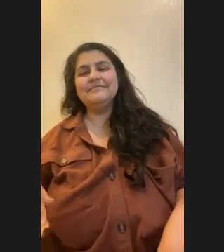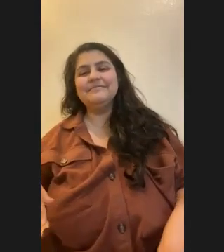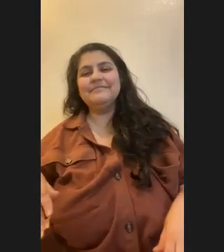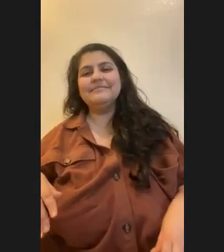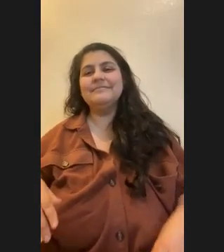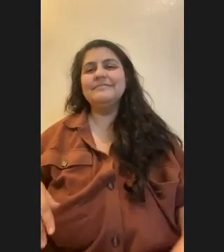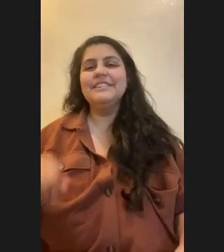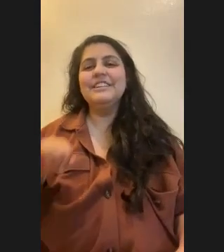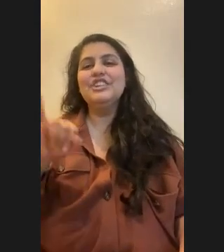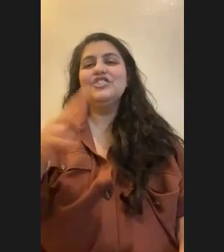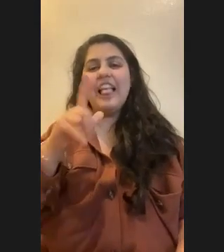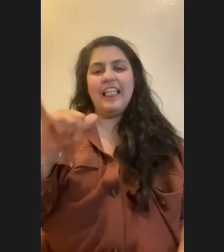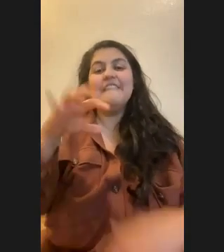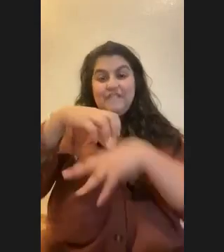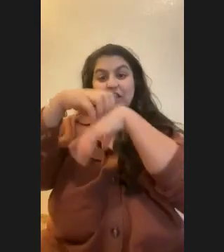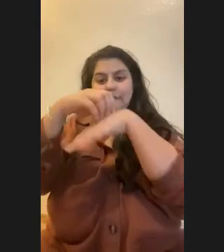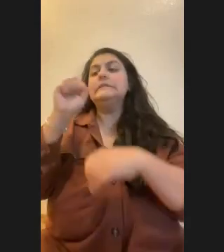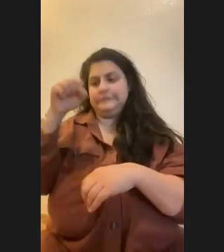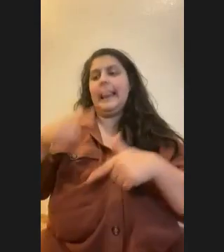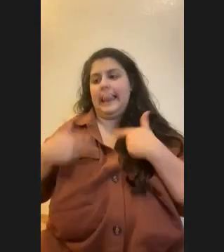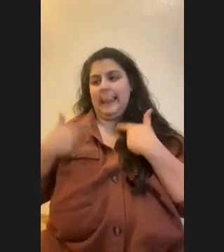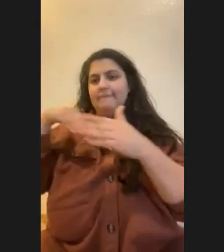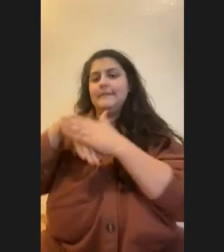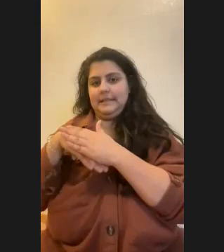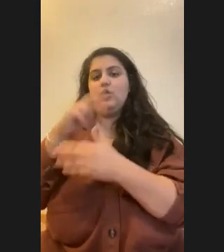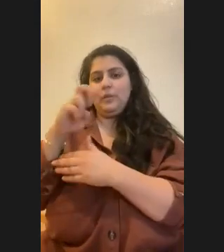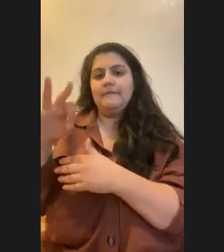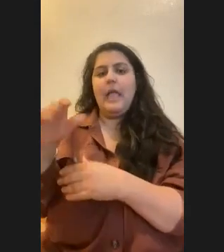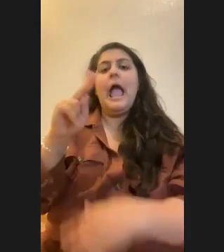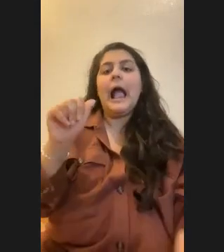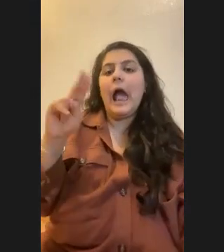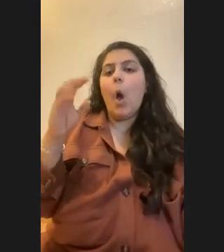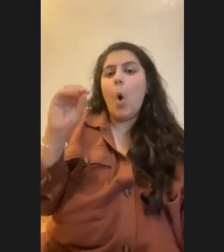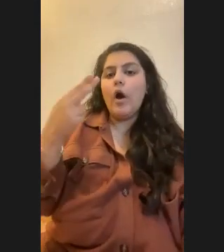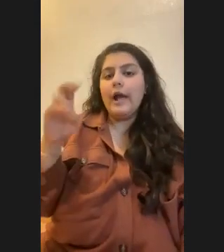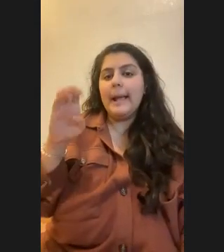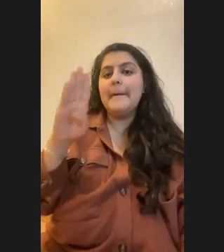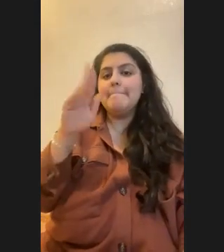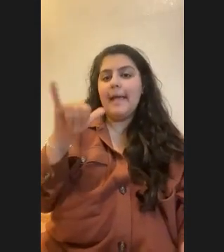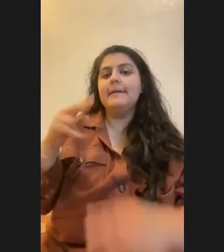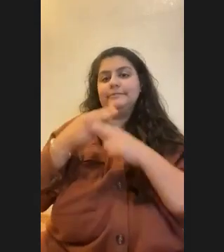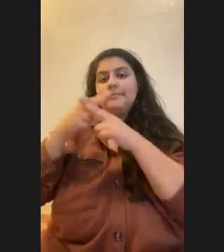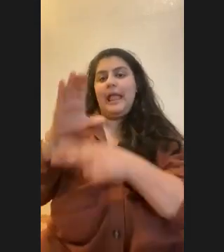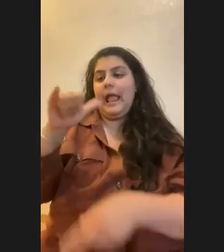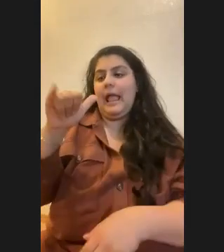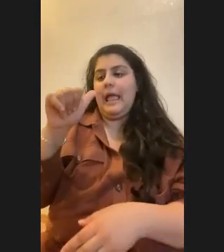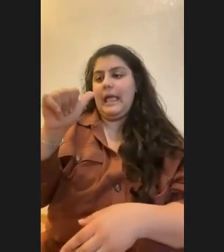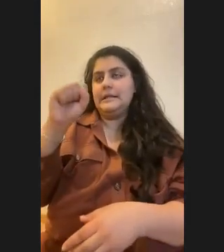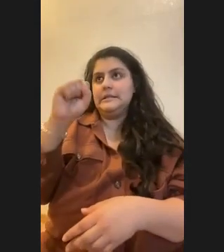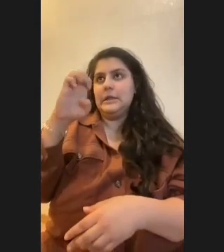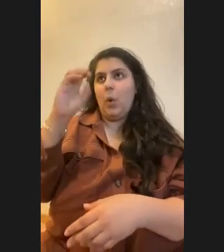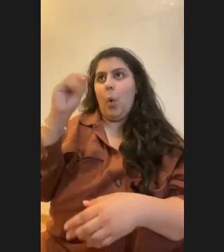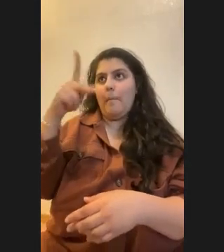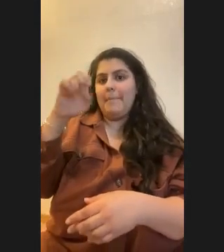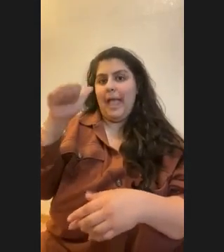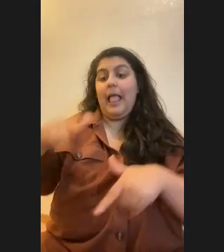jellyfish that do like float around and there's like some jellyfish in Kanaohe Bay that are called like Cassiopeia and they like lay on the floor of the